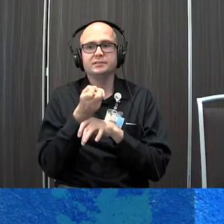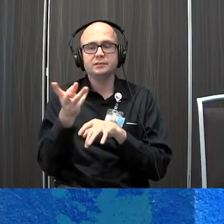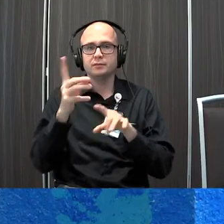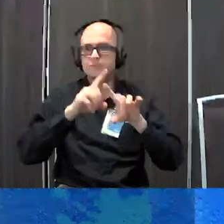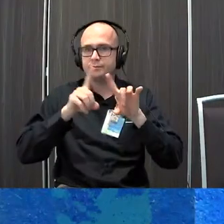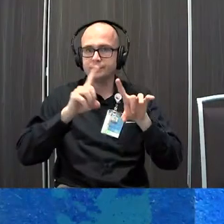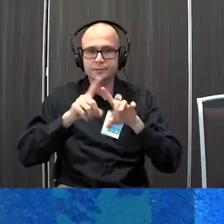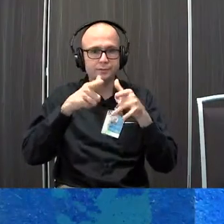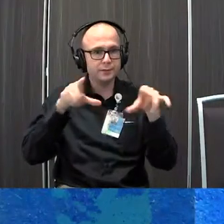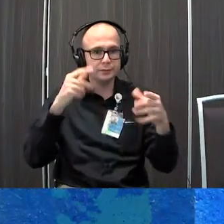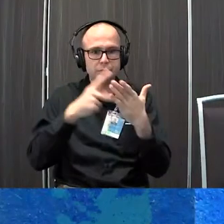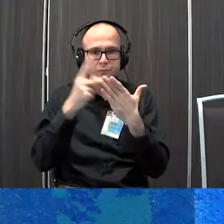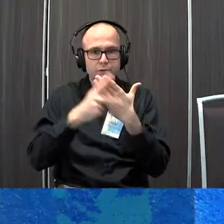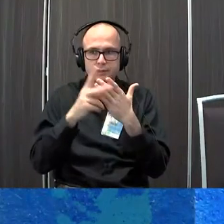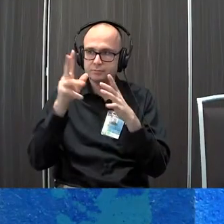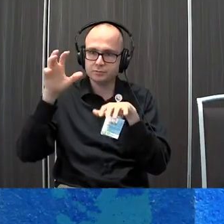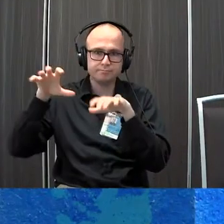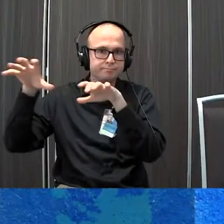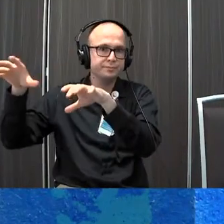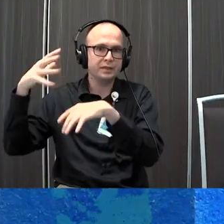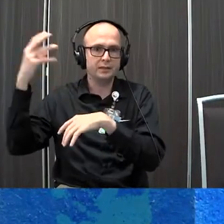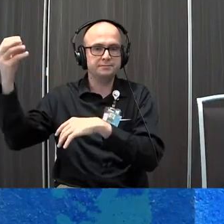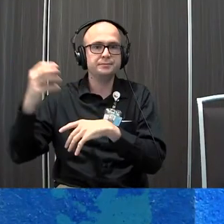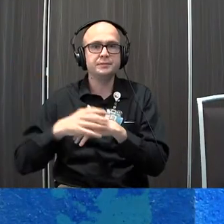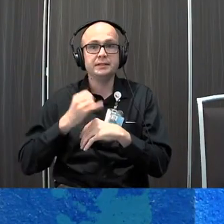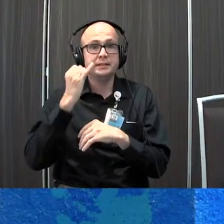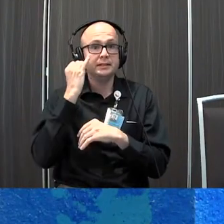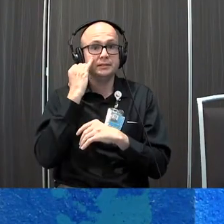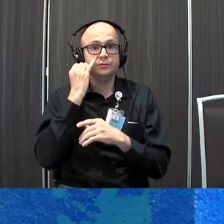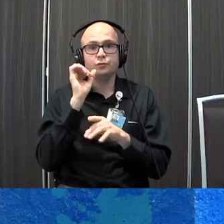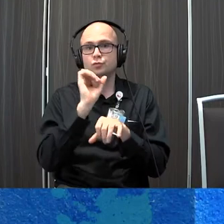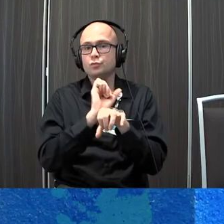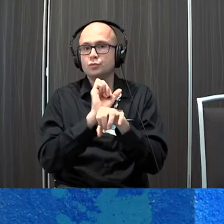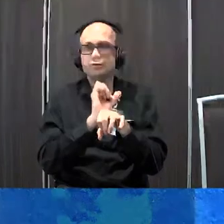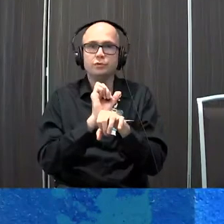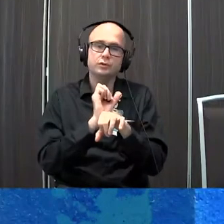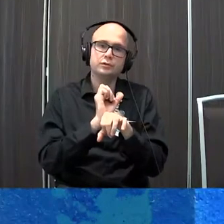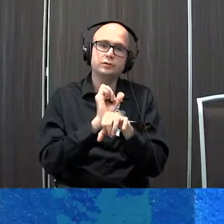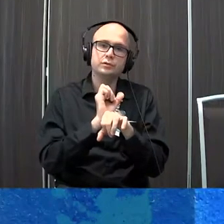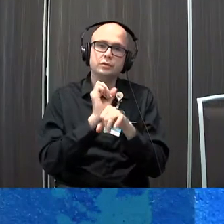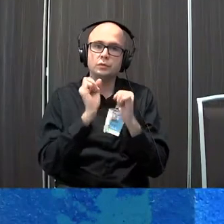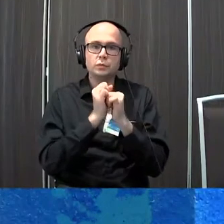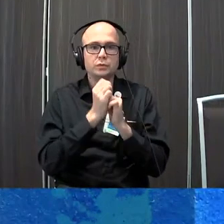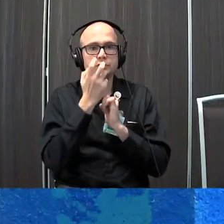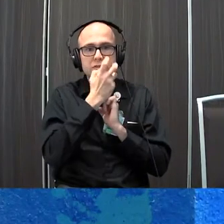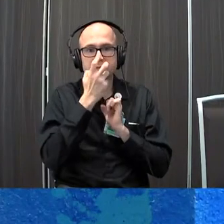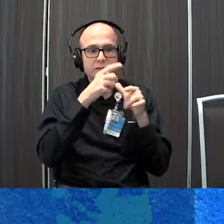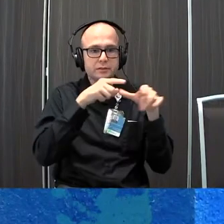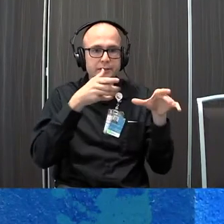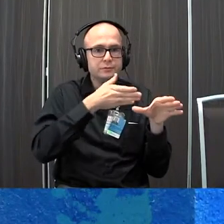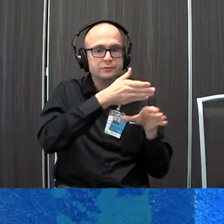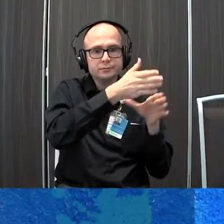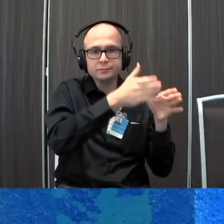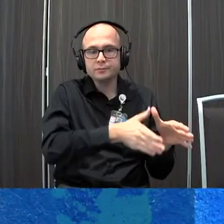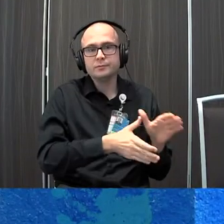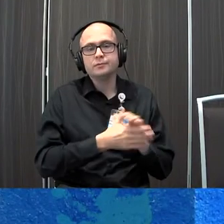language programs out there and as you're working with your child's speech language pathologist